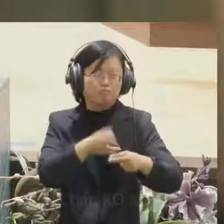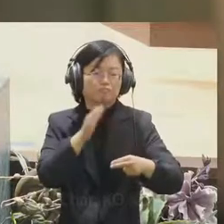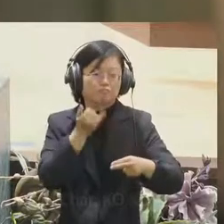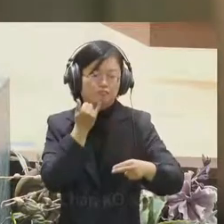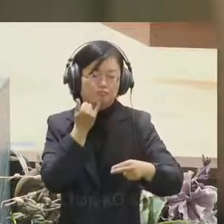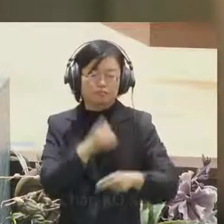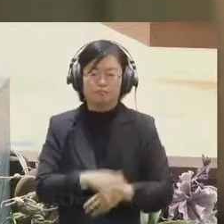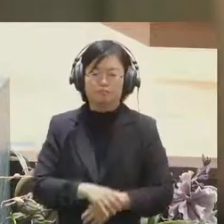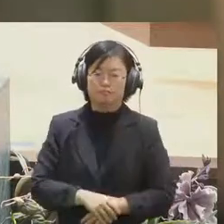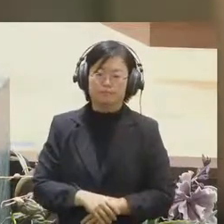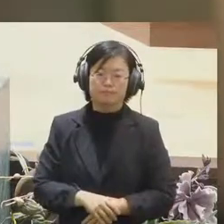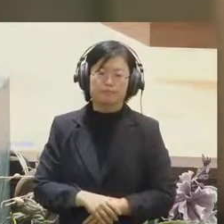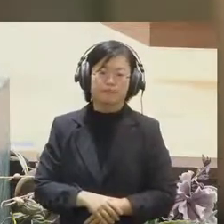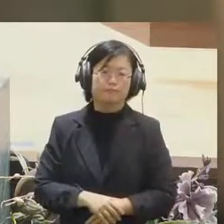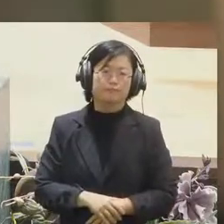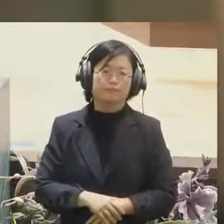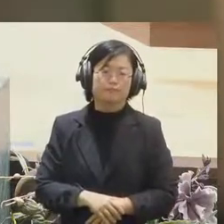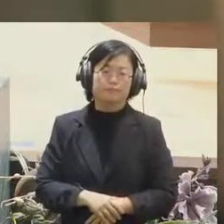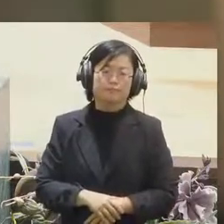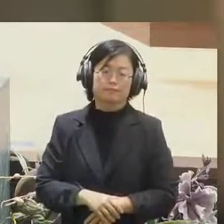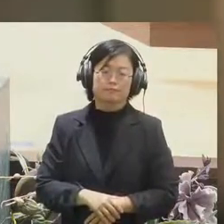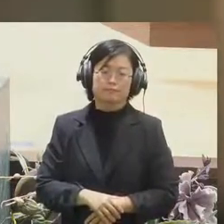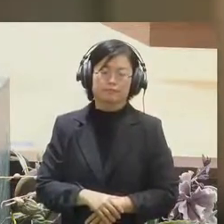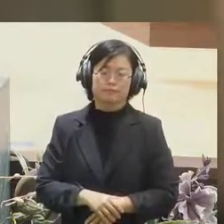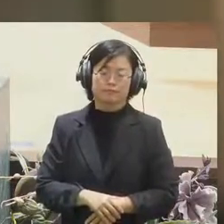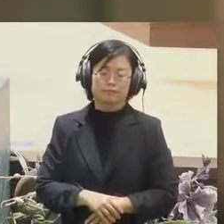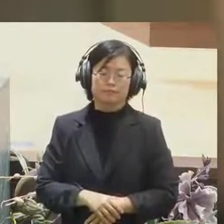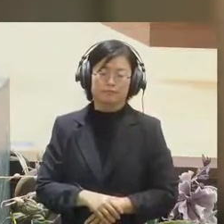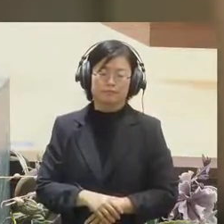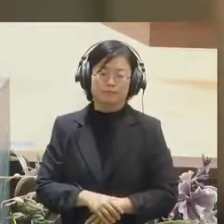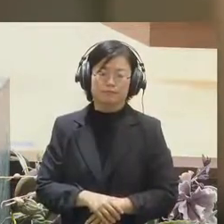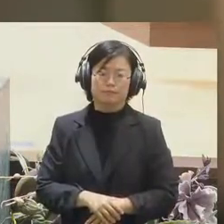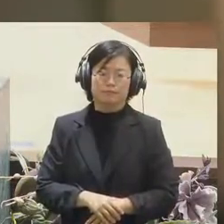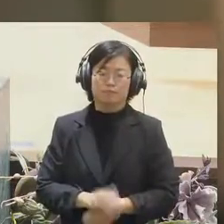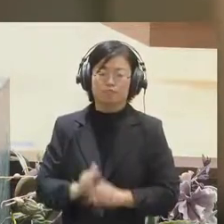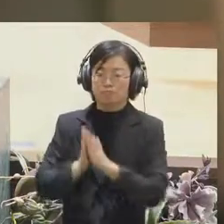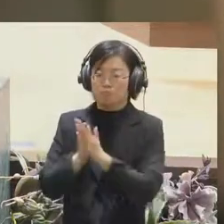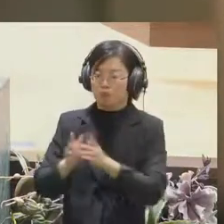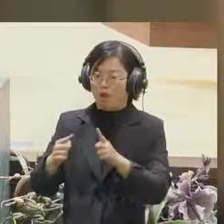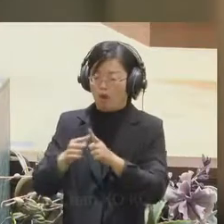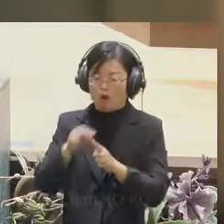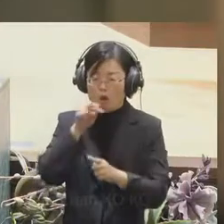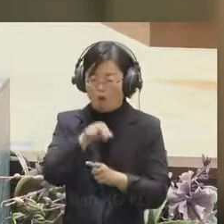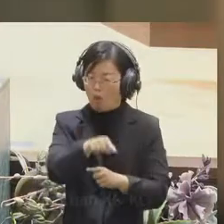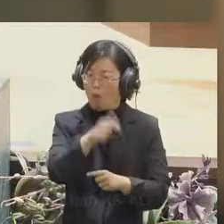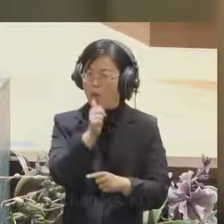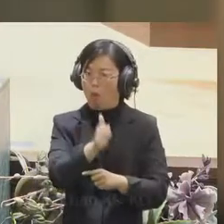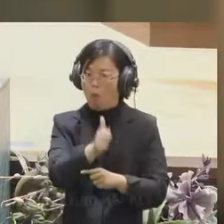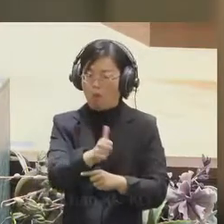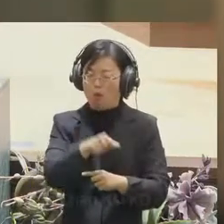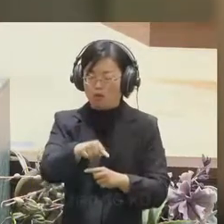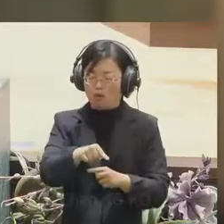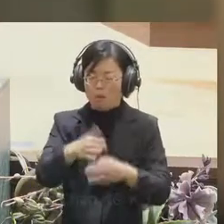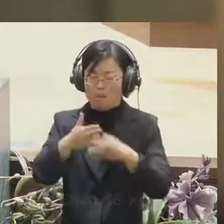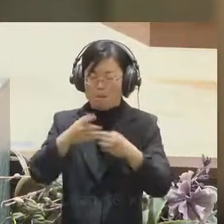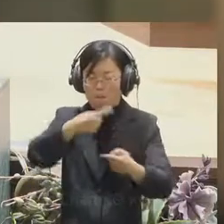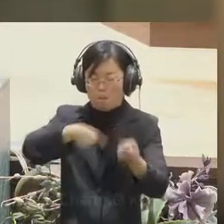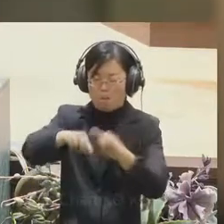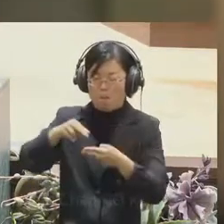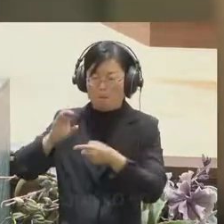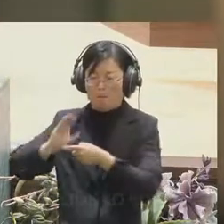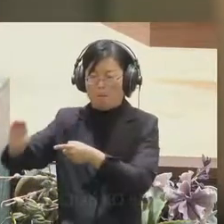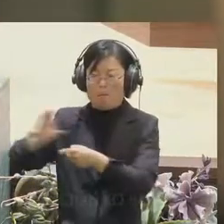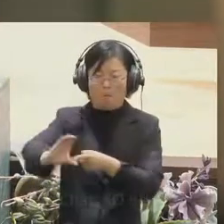COVIDmyanmar is the first COVID19 dashboard ever made in Myanmar. It was even released